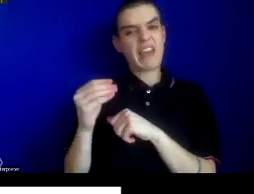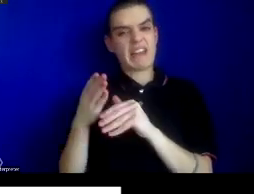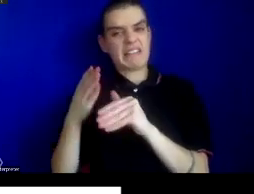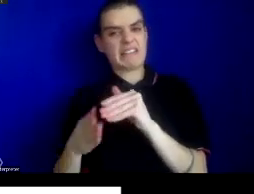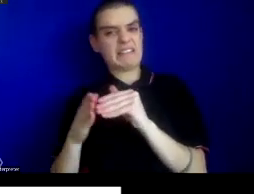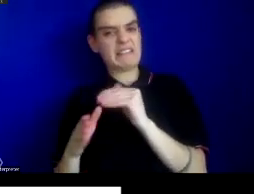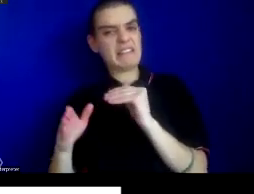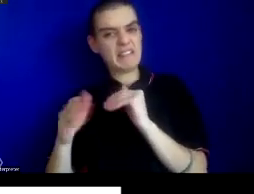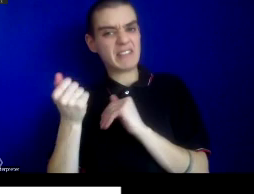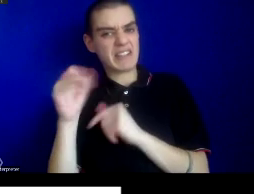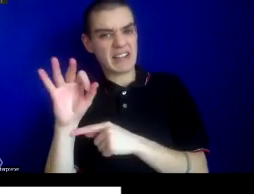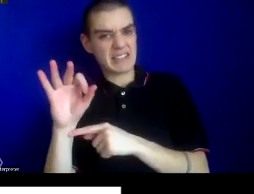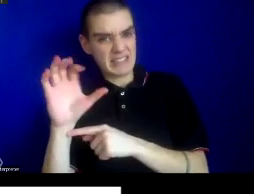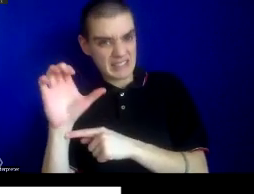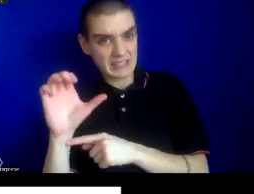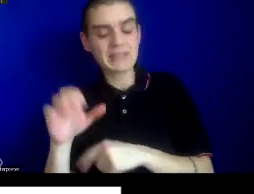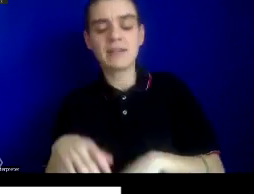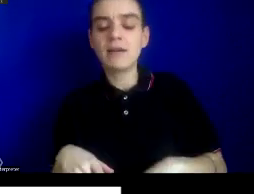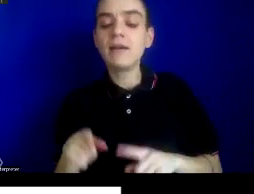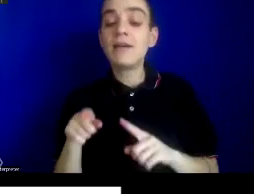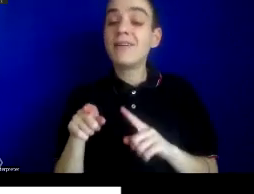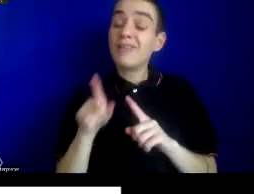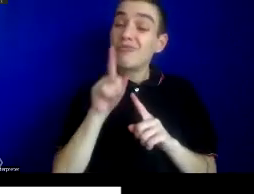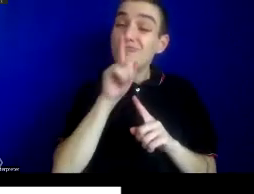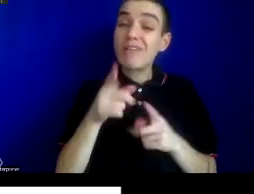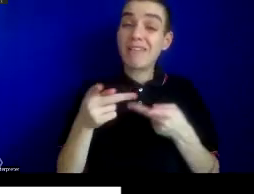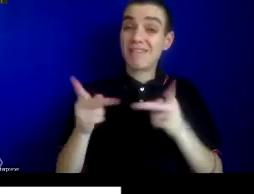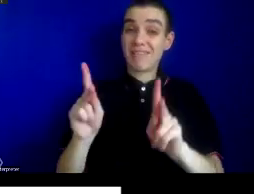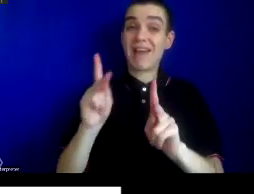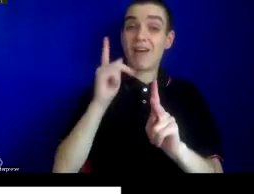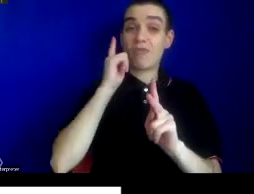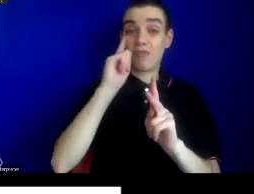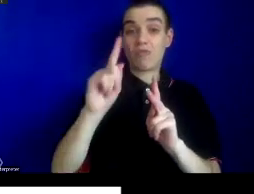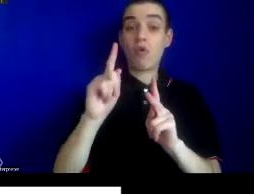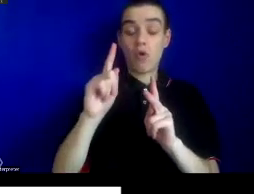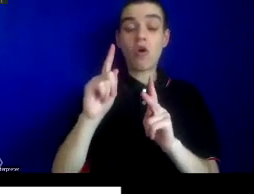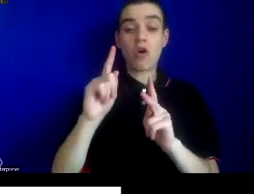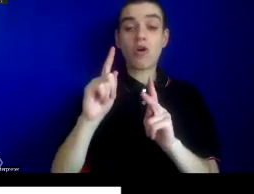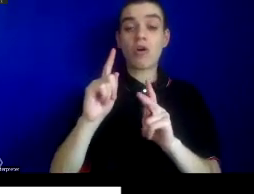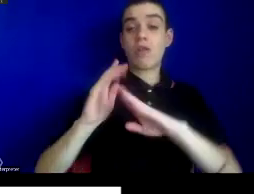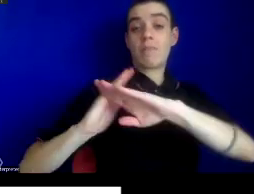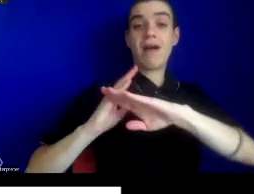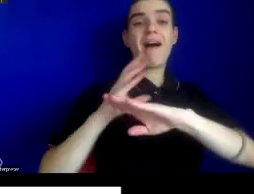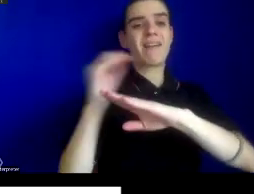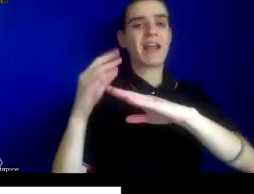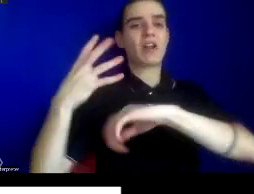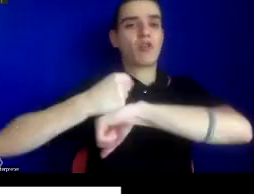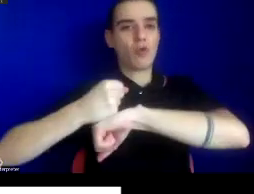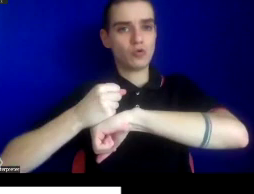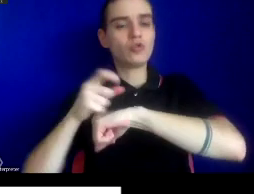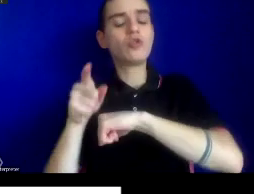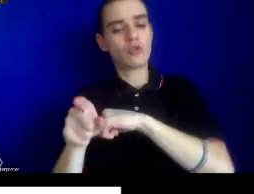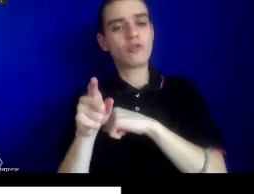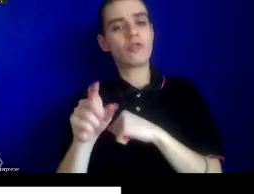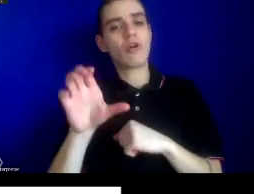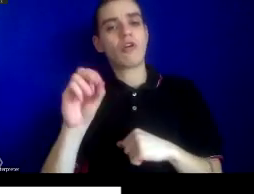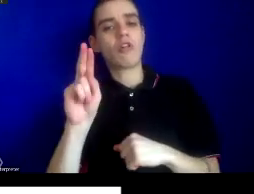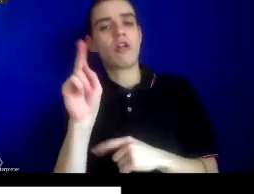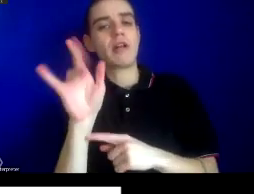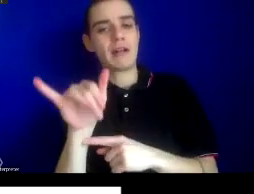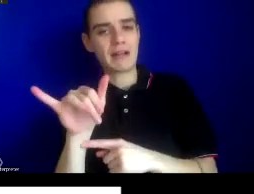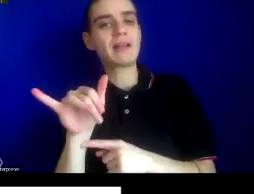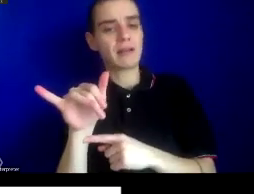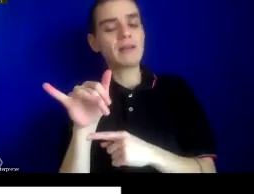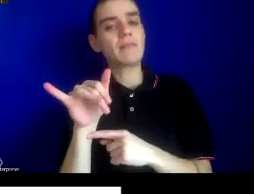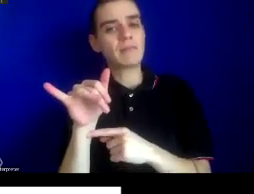for the ostensibly the embargo and enclosure of colonial ports to trade to Europe and